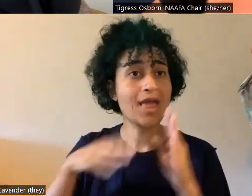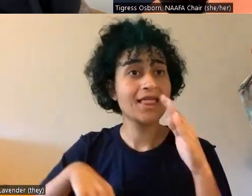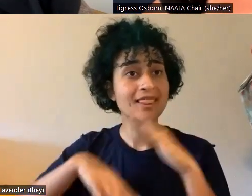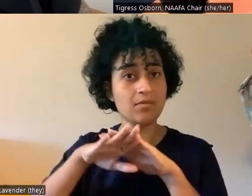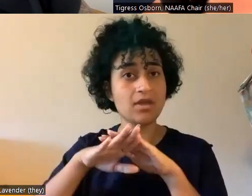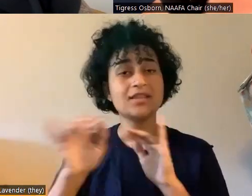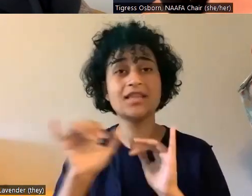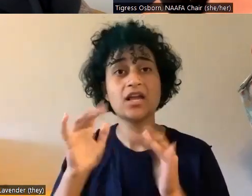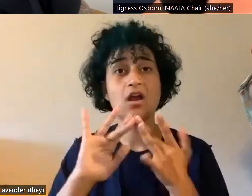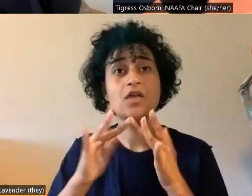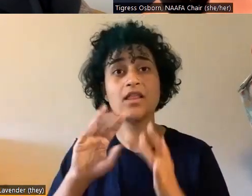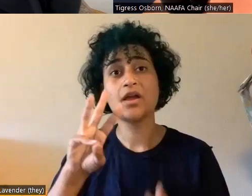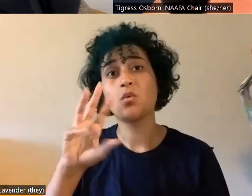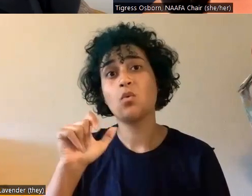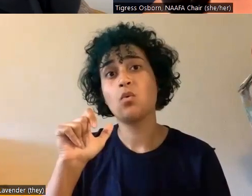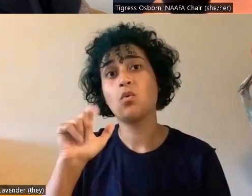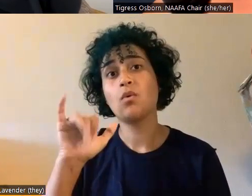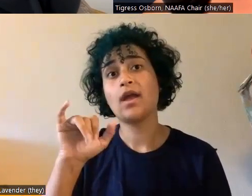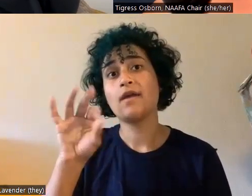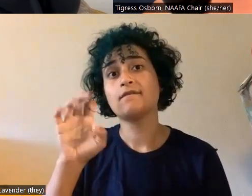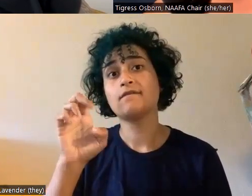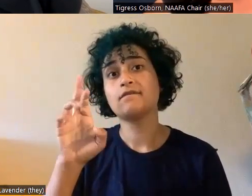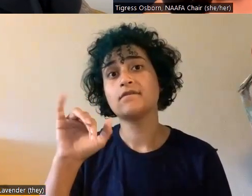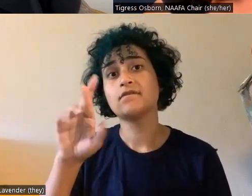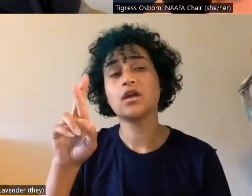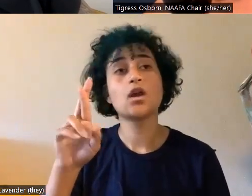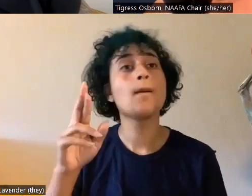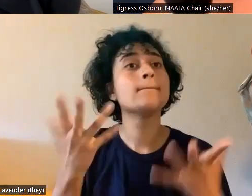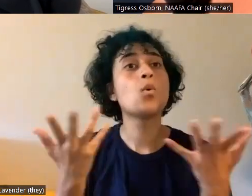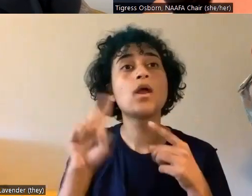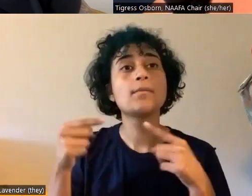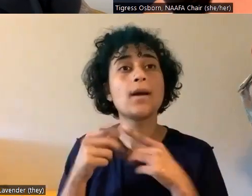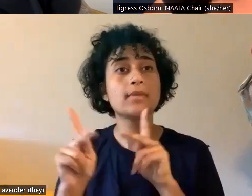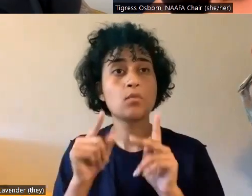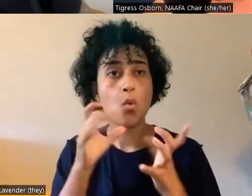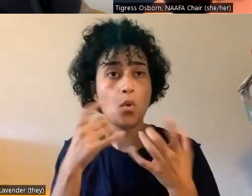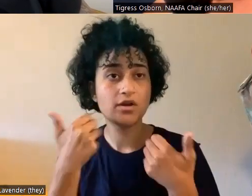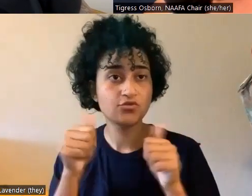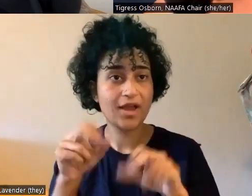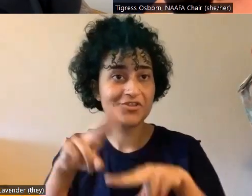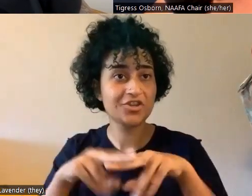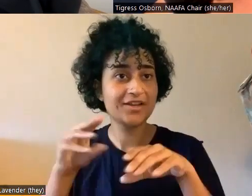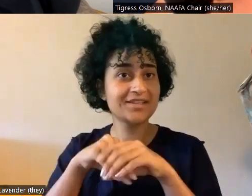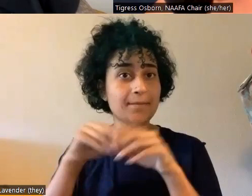what other, um, but what about for people who want to try chairs in person? Um, any tips?